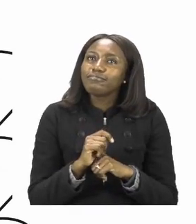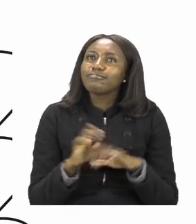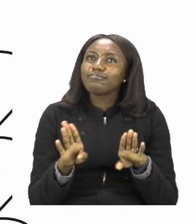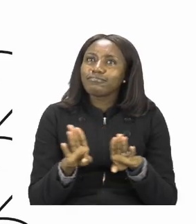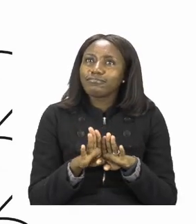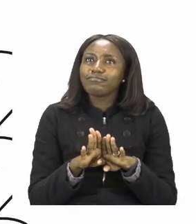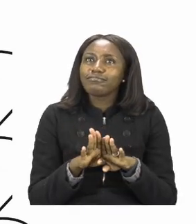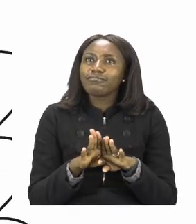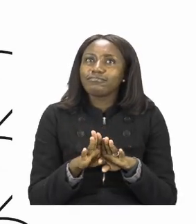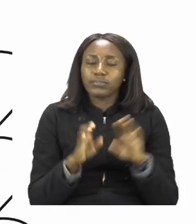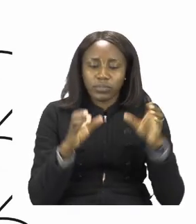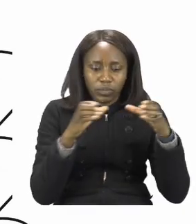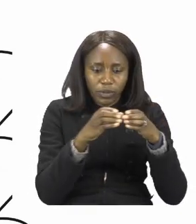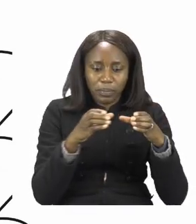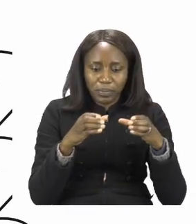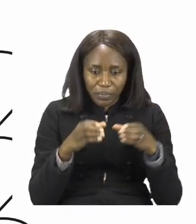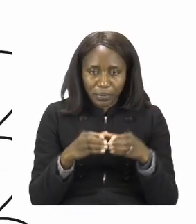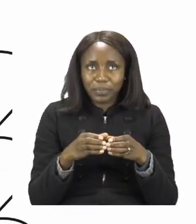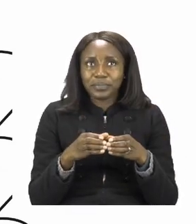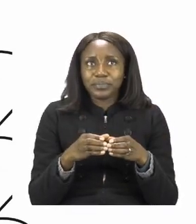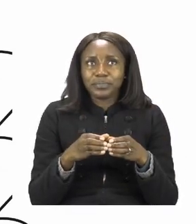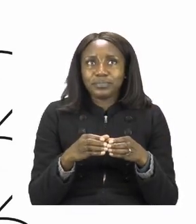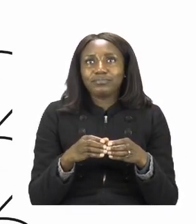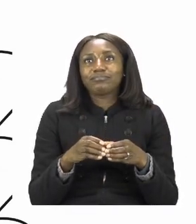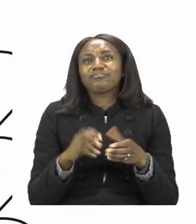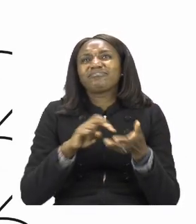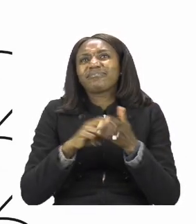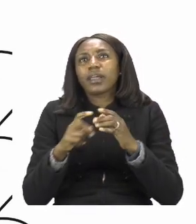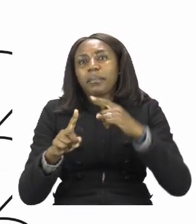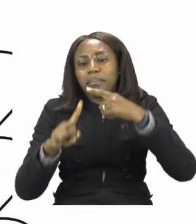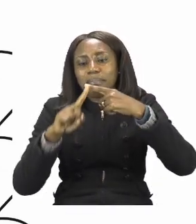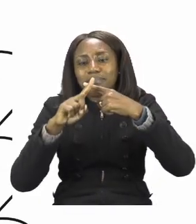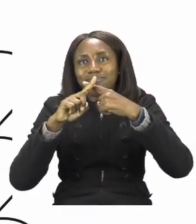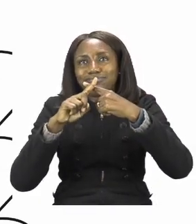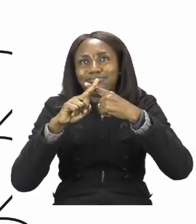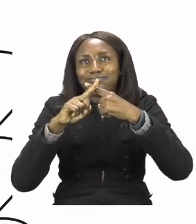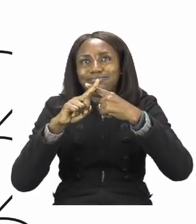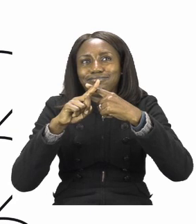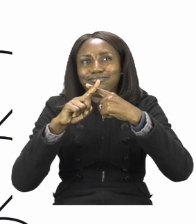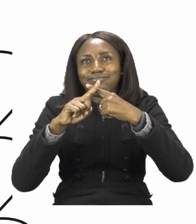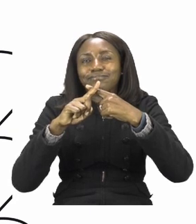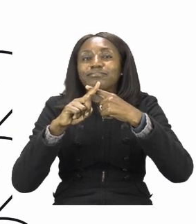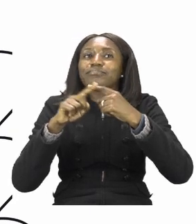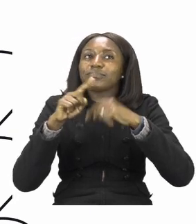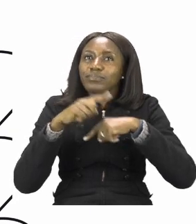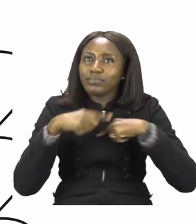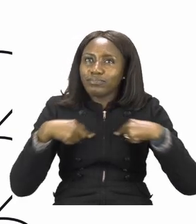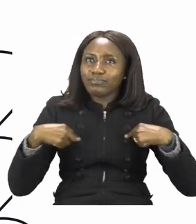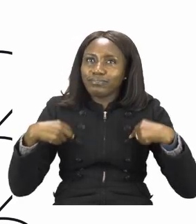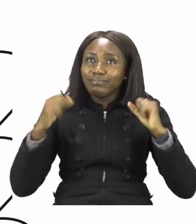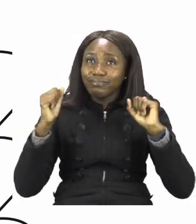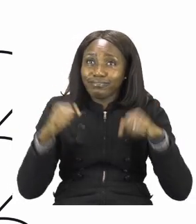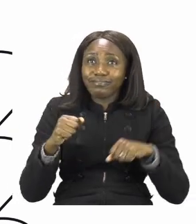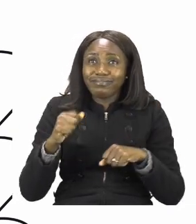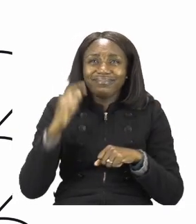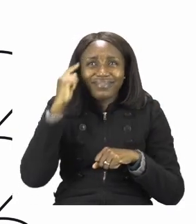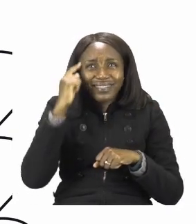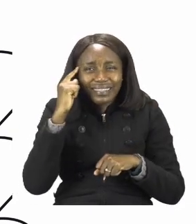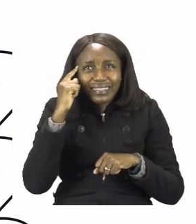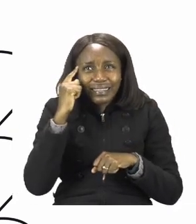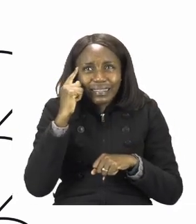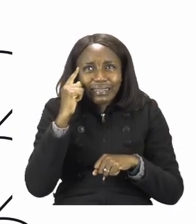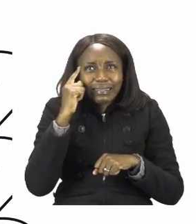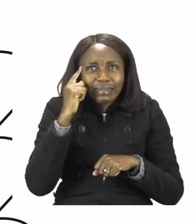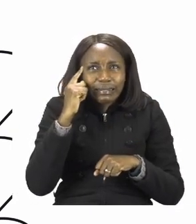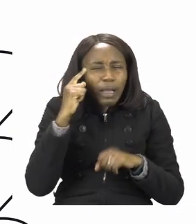groups of which is basically multiplication. We have to think carefully before we write our answer.